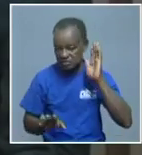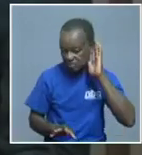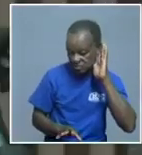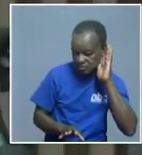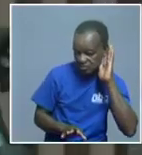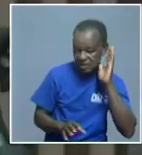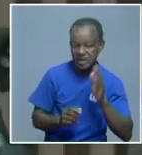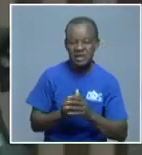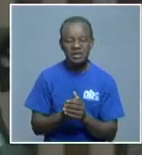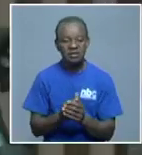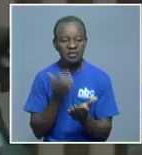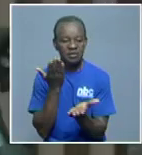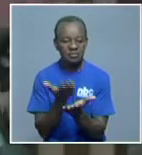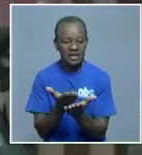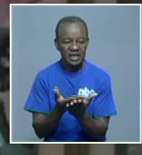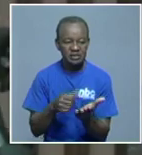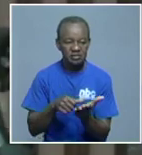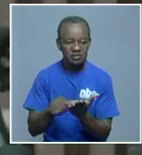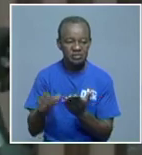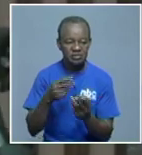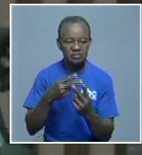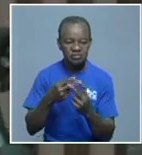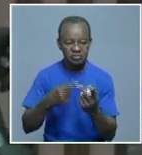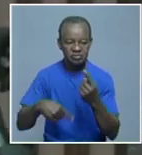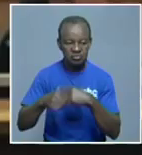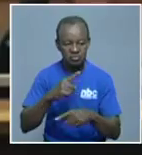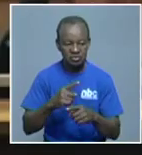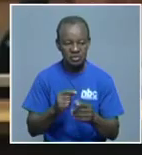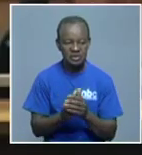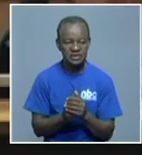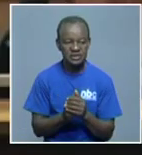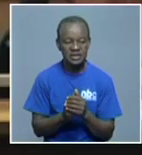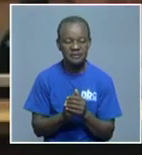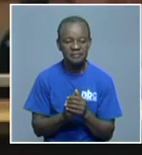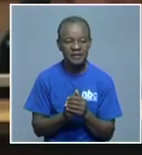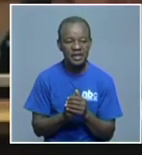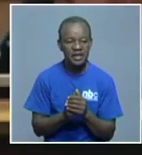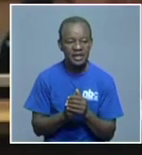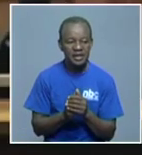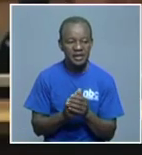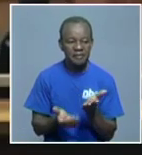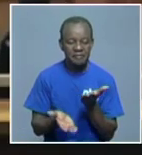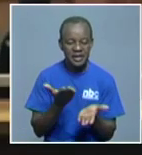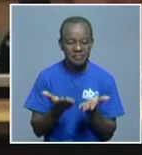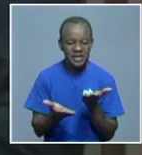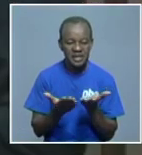where the state was then asking on other matters other than the matter that actually